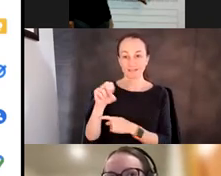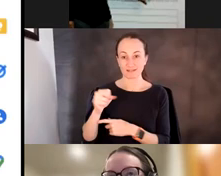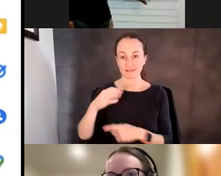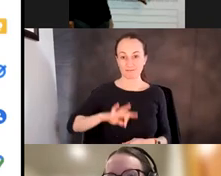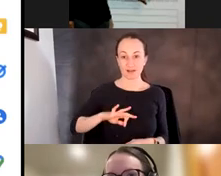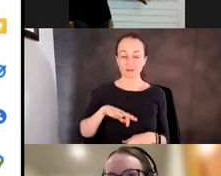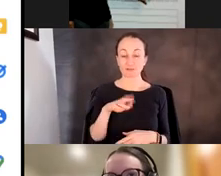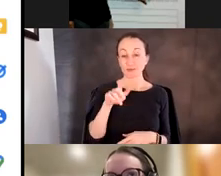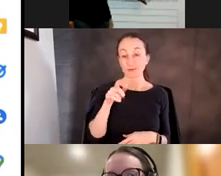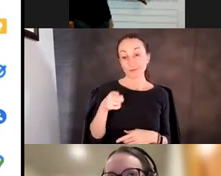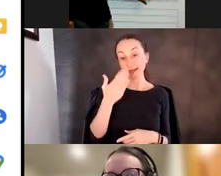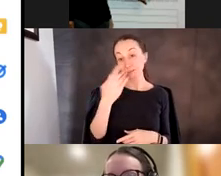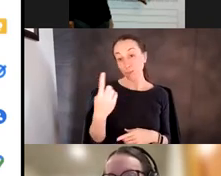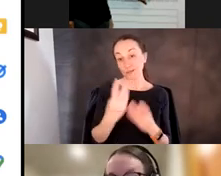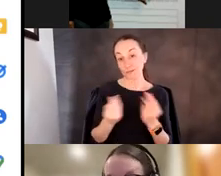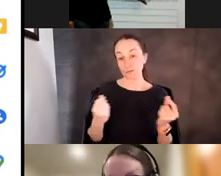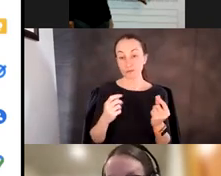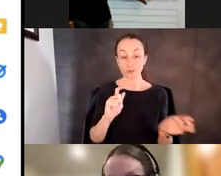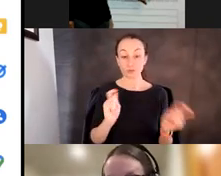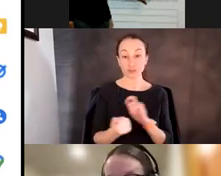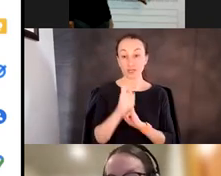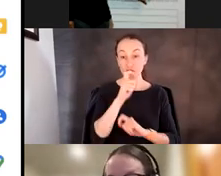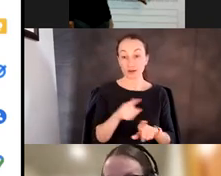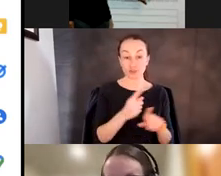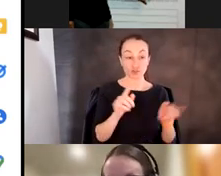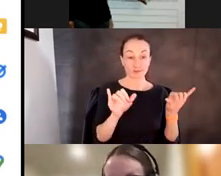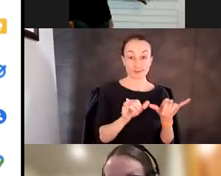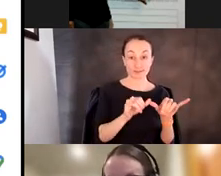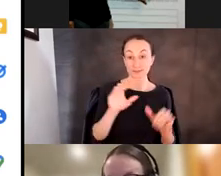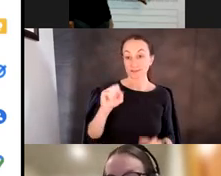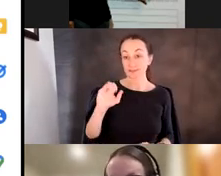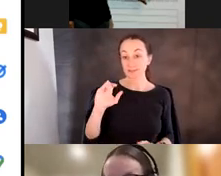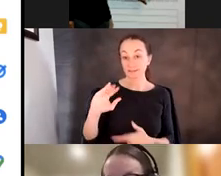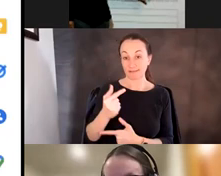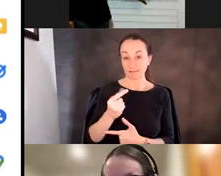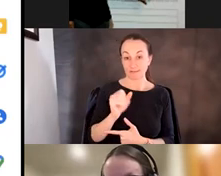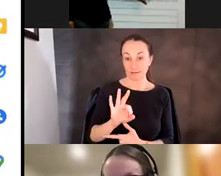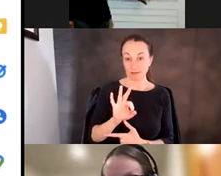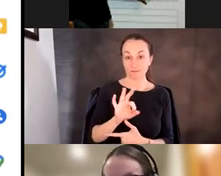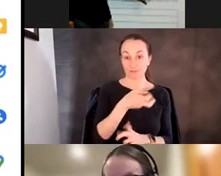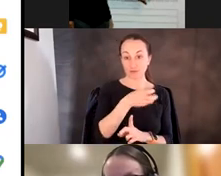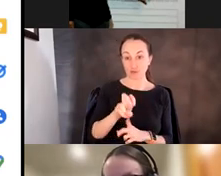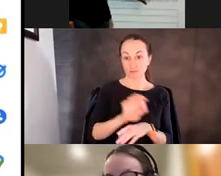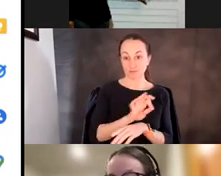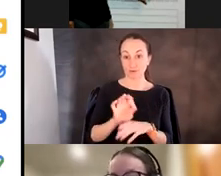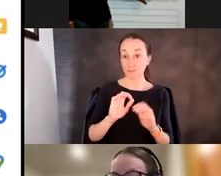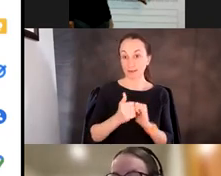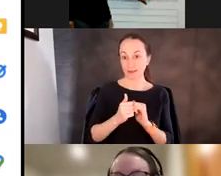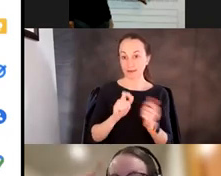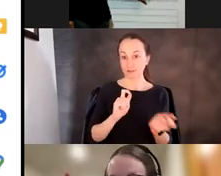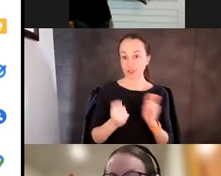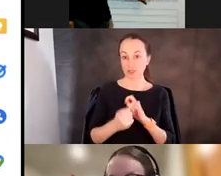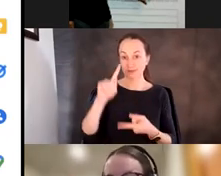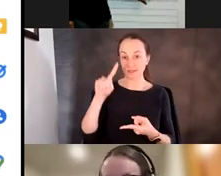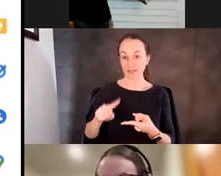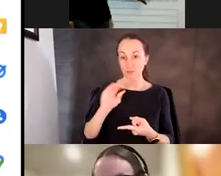change not just the scaling of the, of the transfer function by changing the dilution rate, but you can also